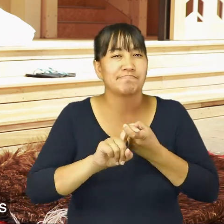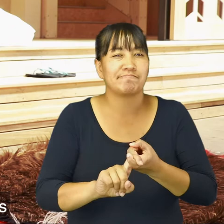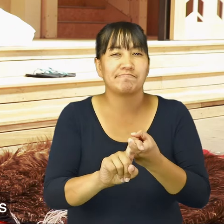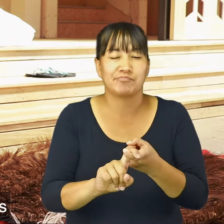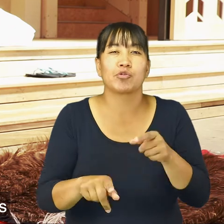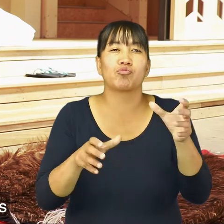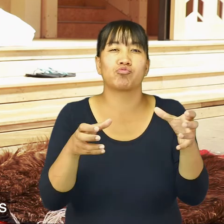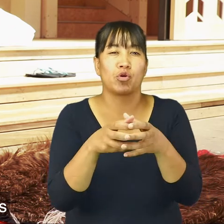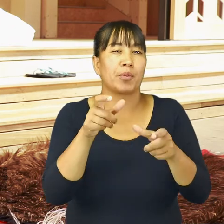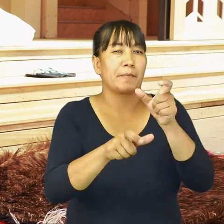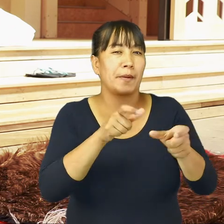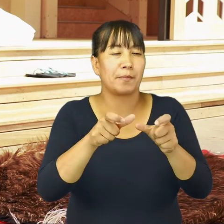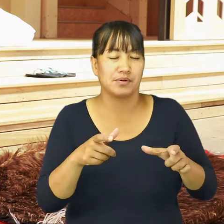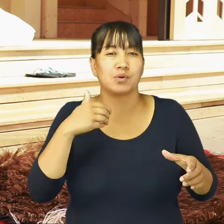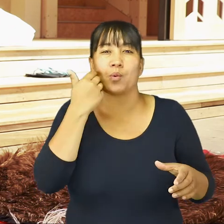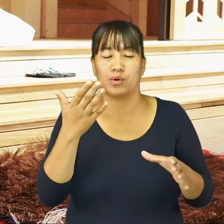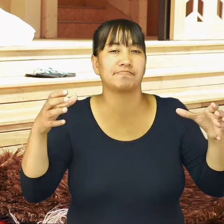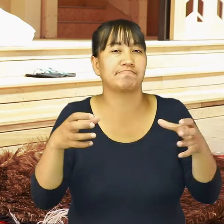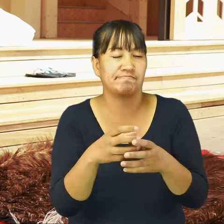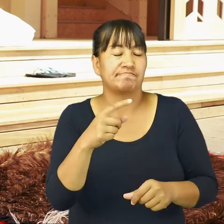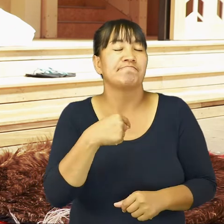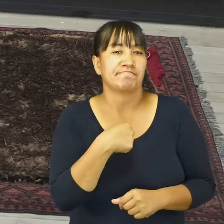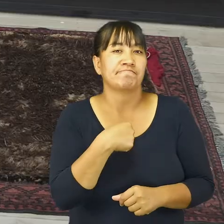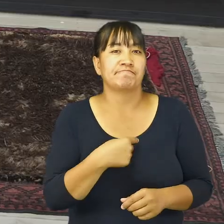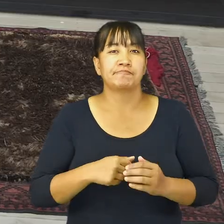But my teaching has always been that we do it collectively.